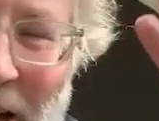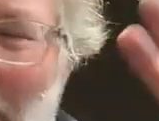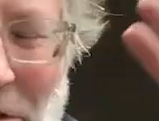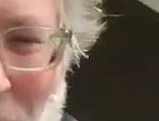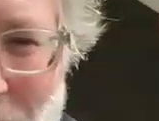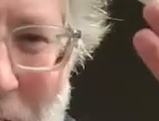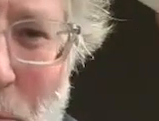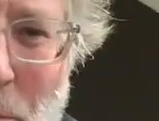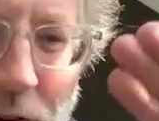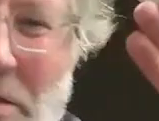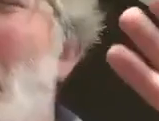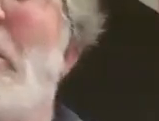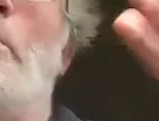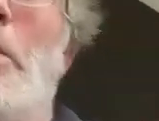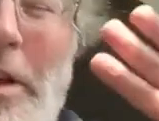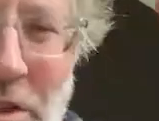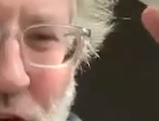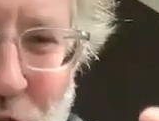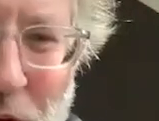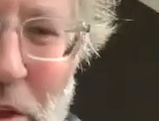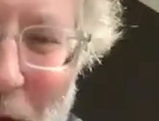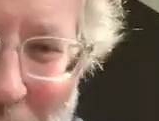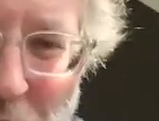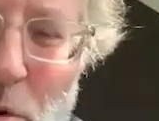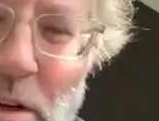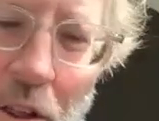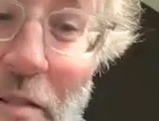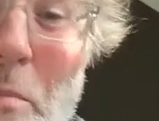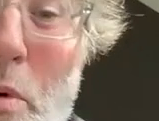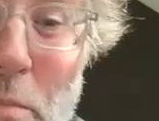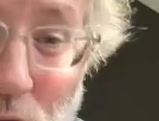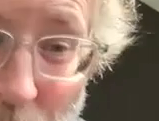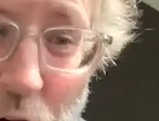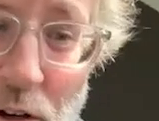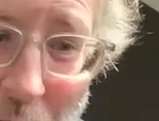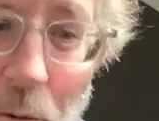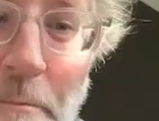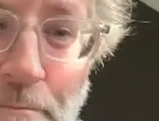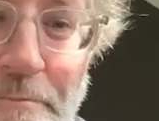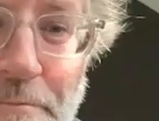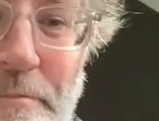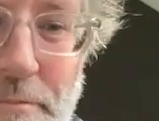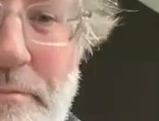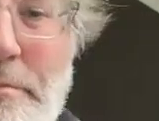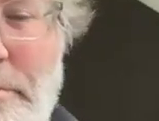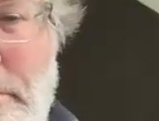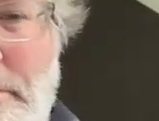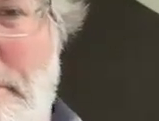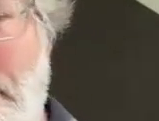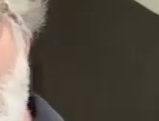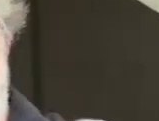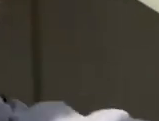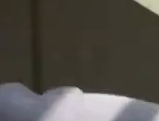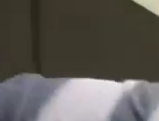this is just kind of anecdotal off the top of your head just give us a couple things that you could sort of think about i know you pointed to the thing of the board book that we talked about right um